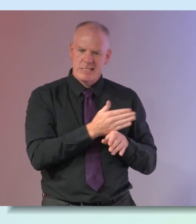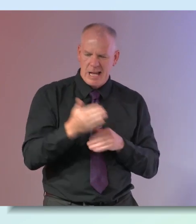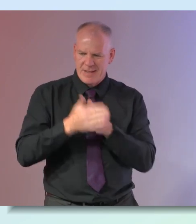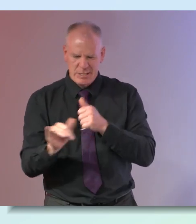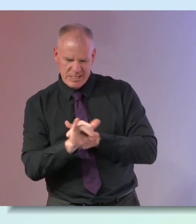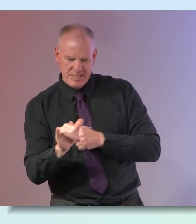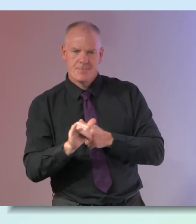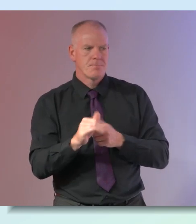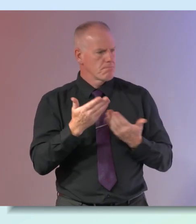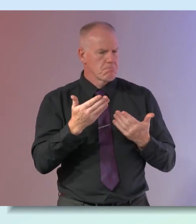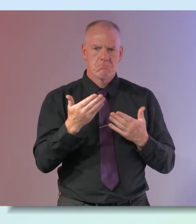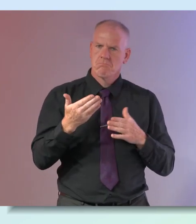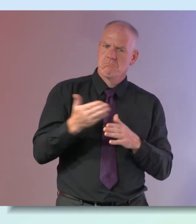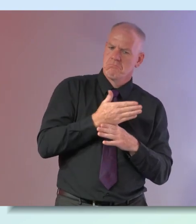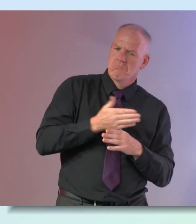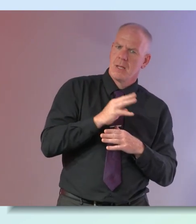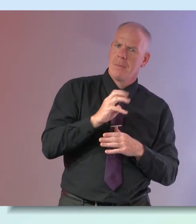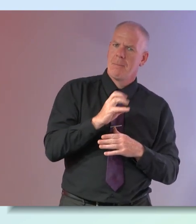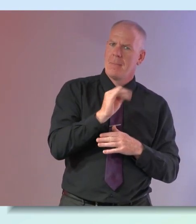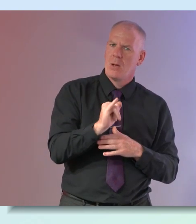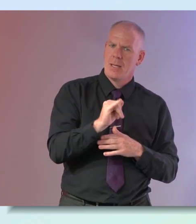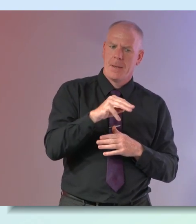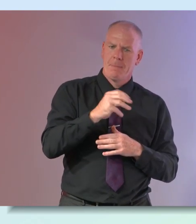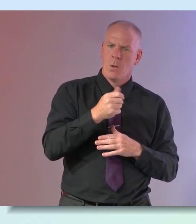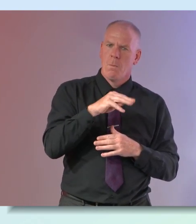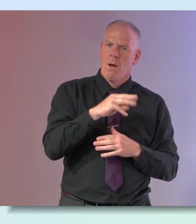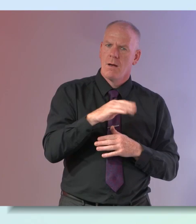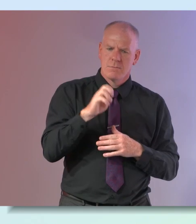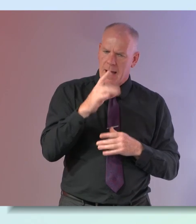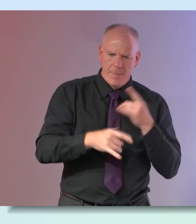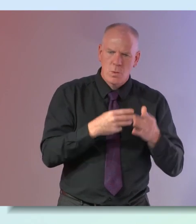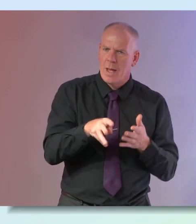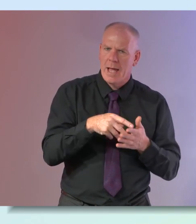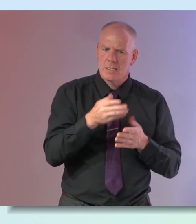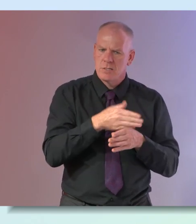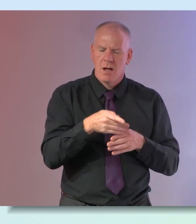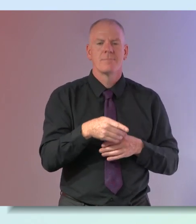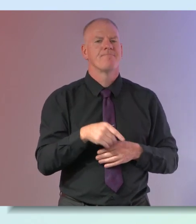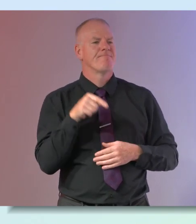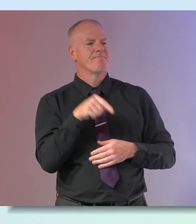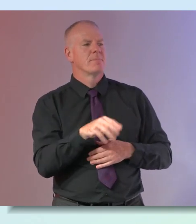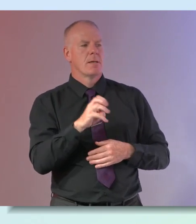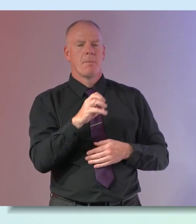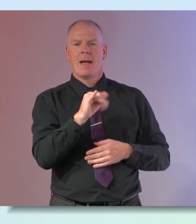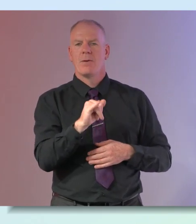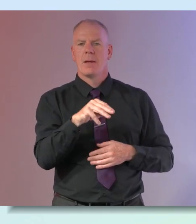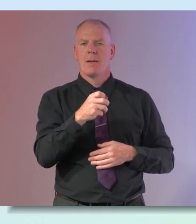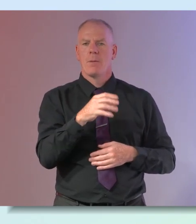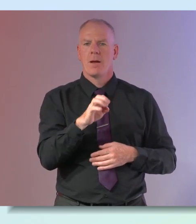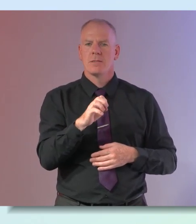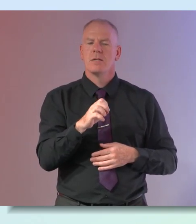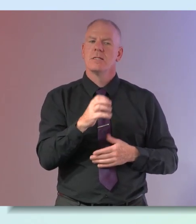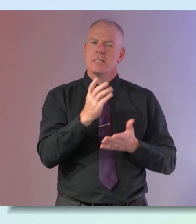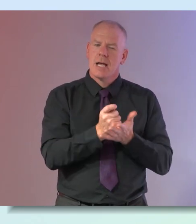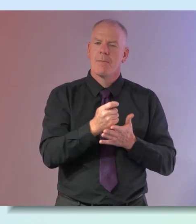i mean how early can perimenopause begin nicola well what's important to know is that perimenopause describes a phase of your